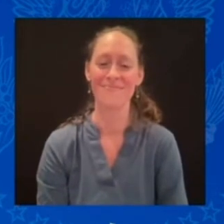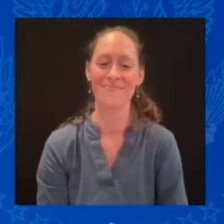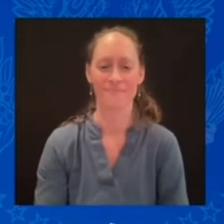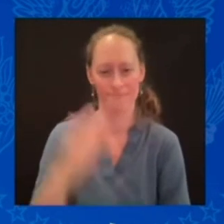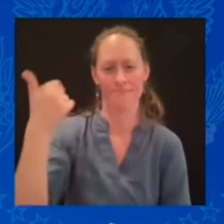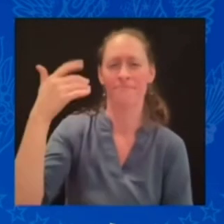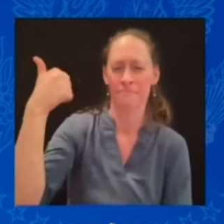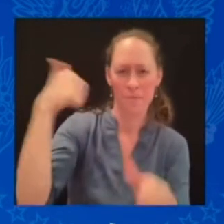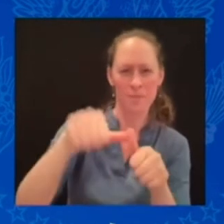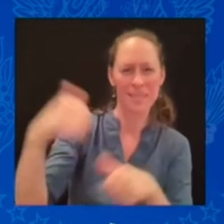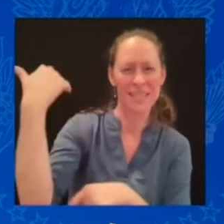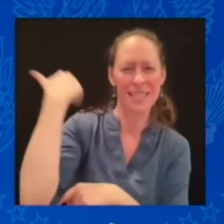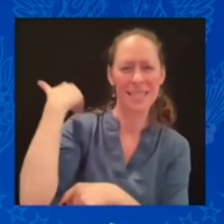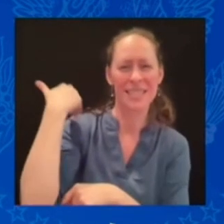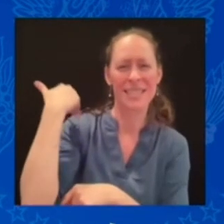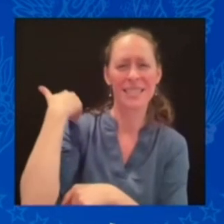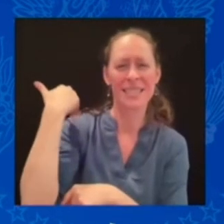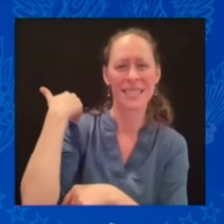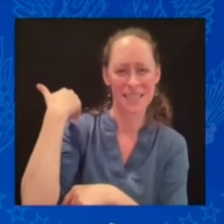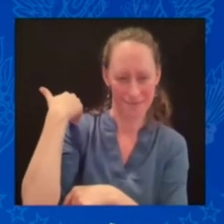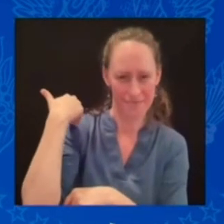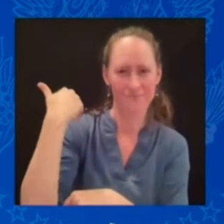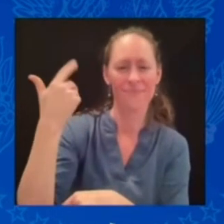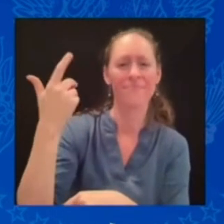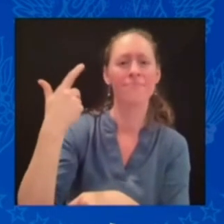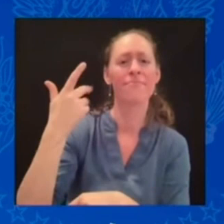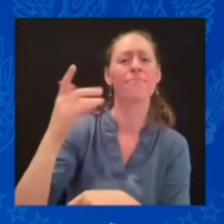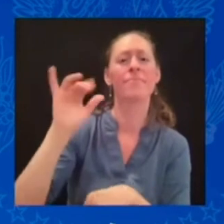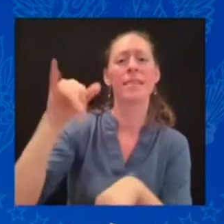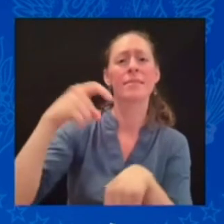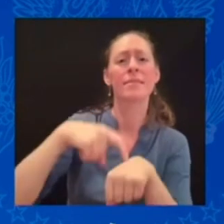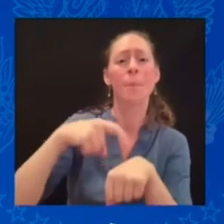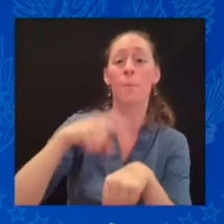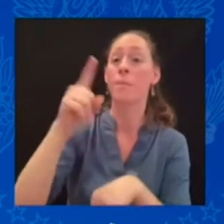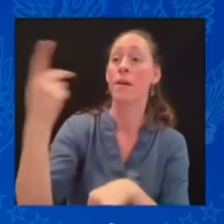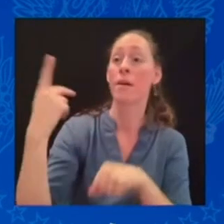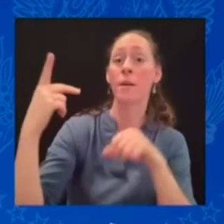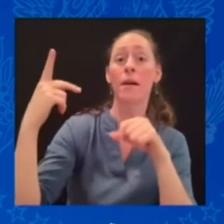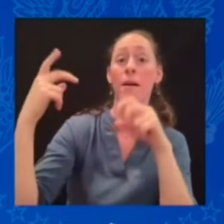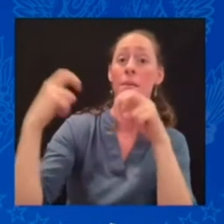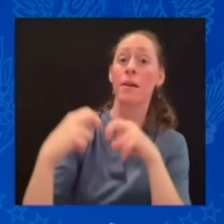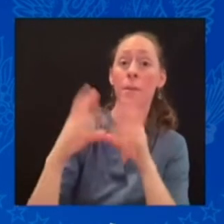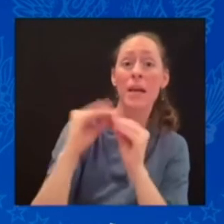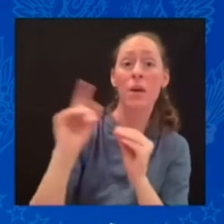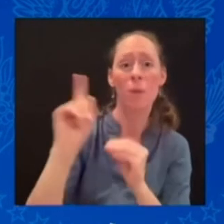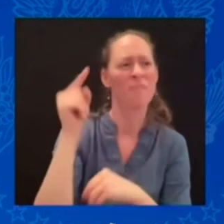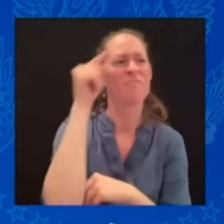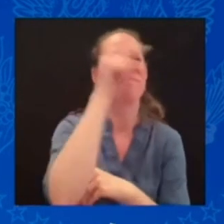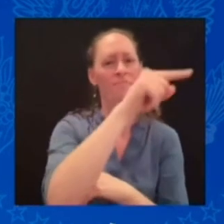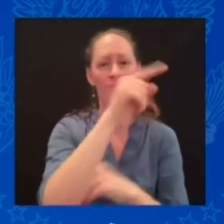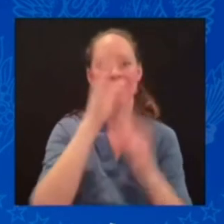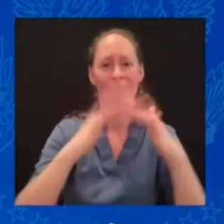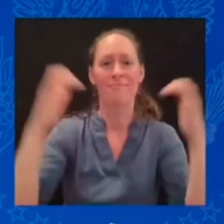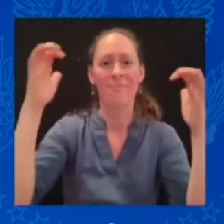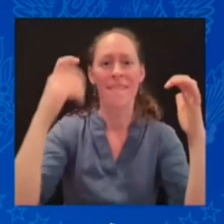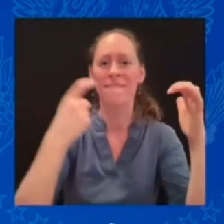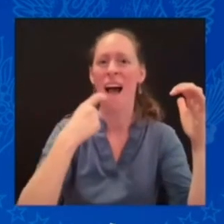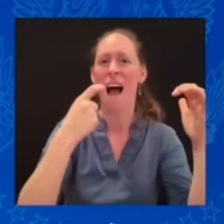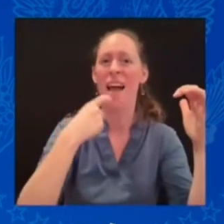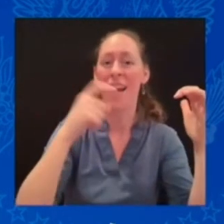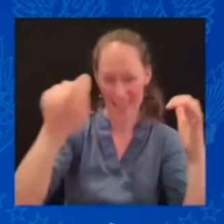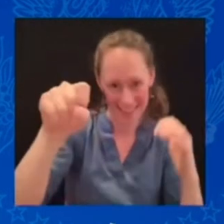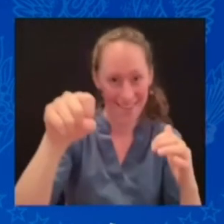I remember. So we have had a lot of discussions during the